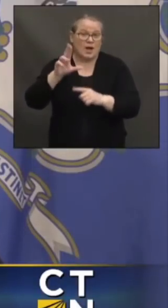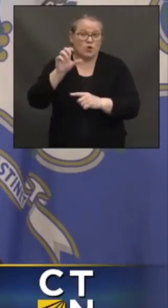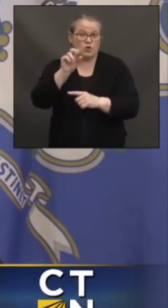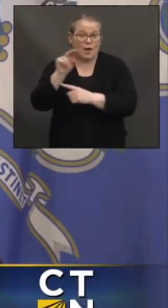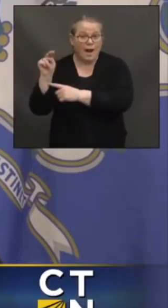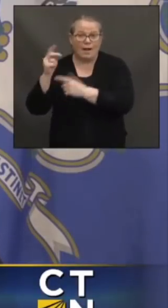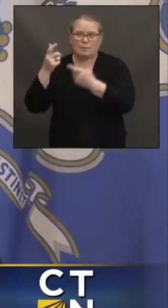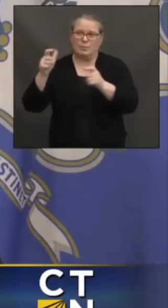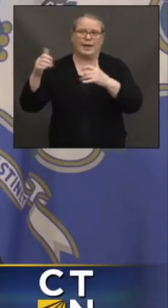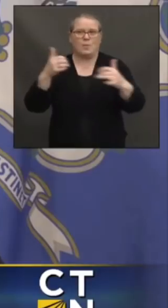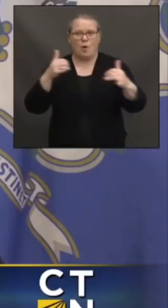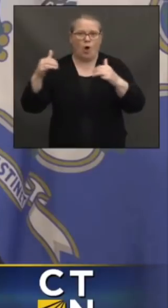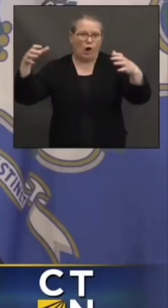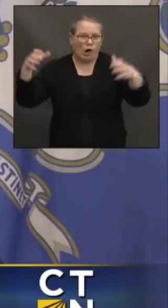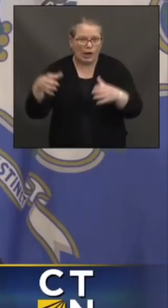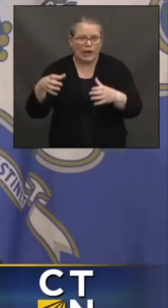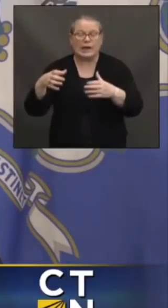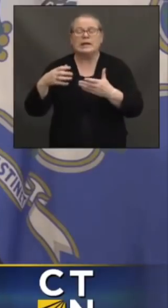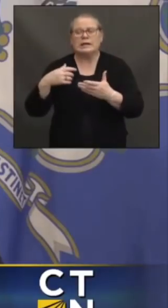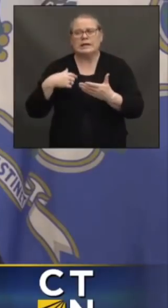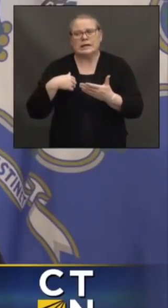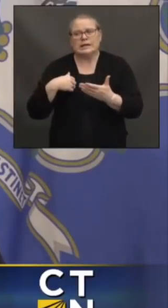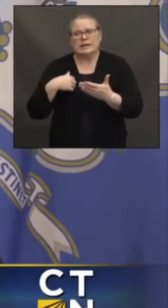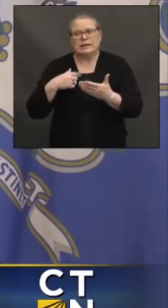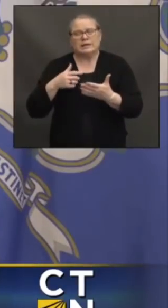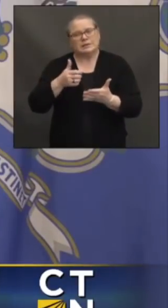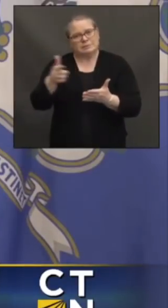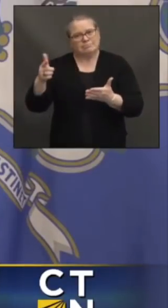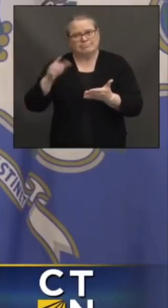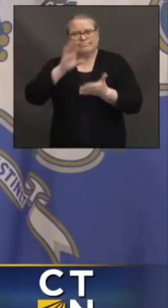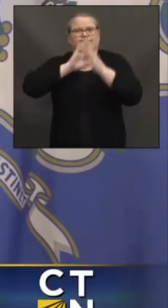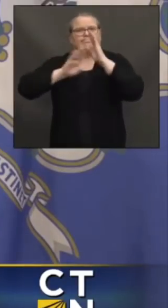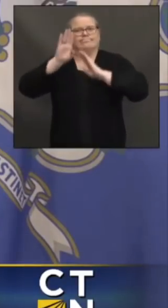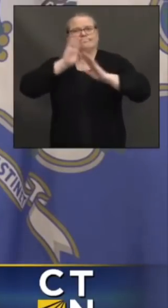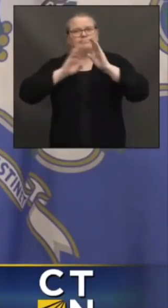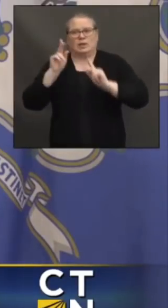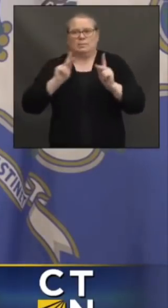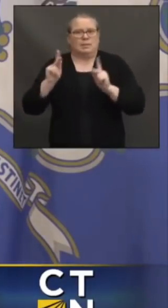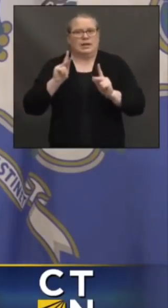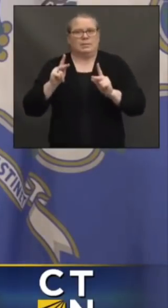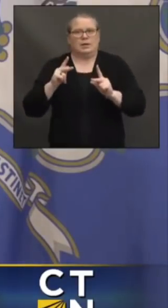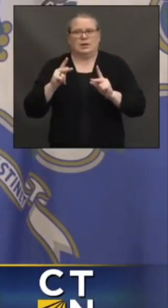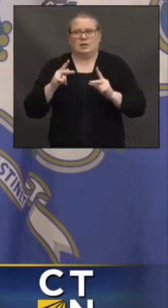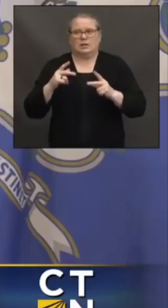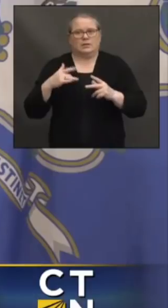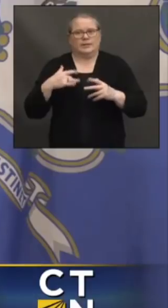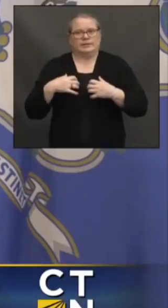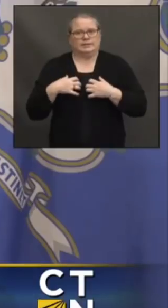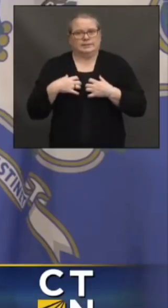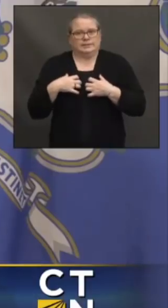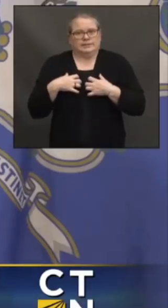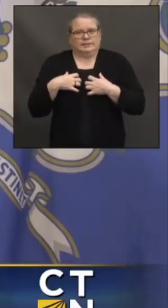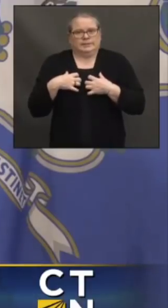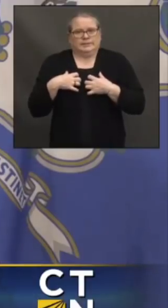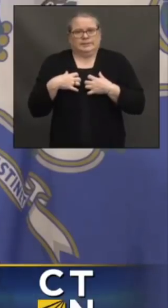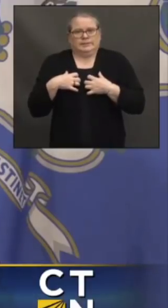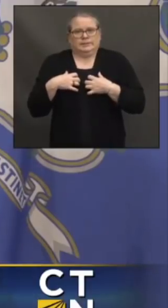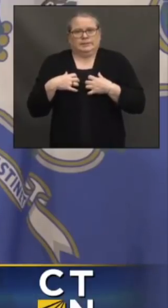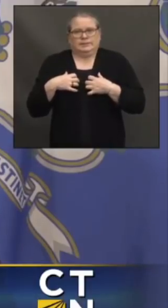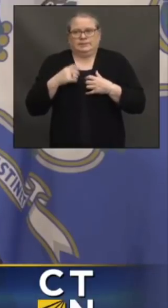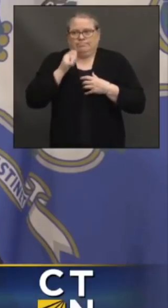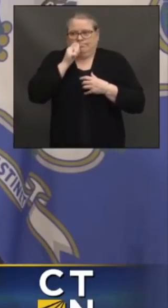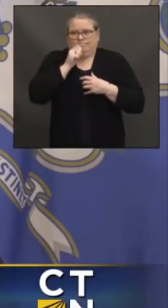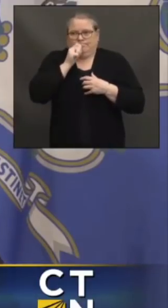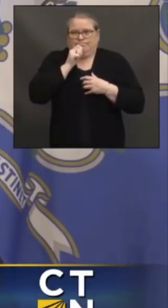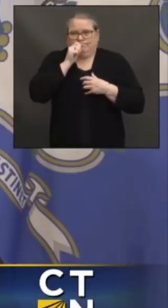big party. I know the frustration. It's like a tight coil. Everybody's ready to spring at this point. And I'm just trying to